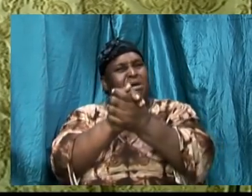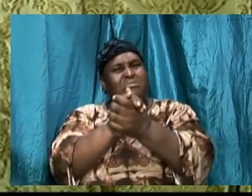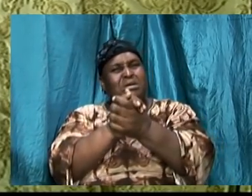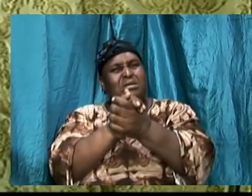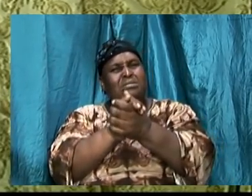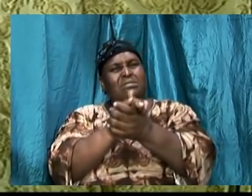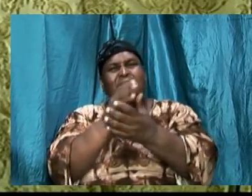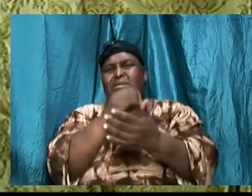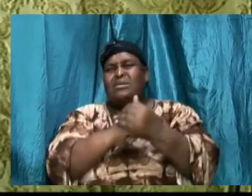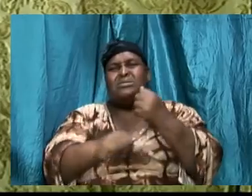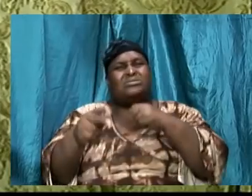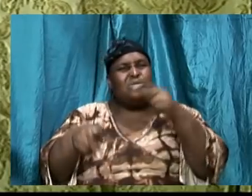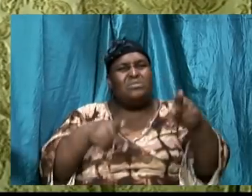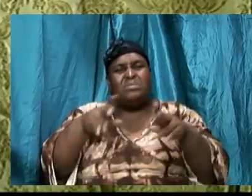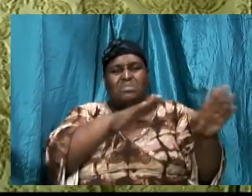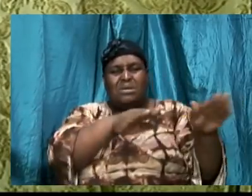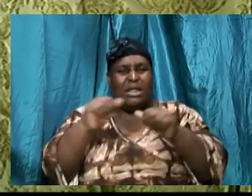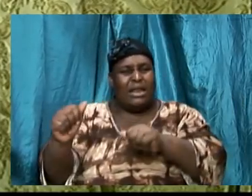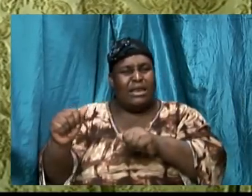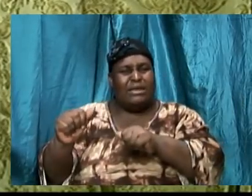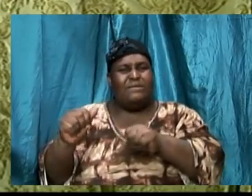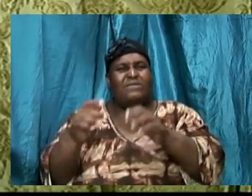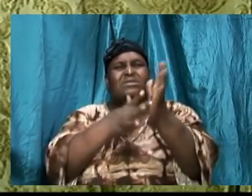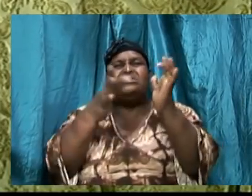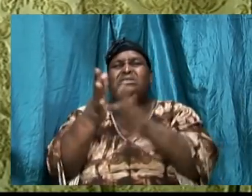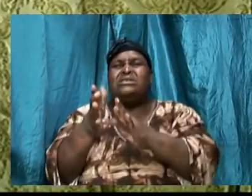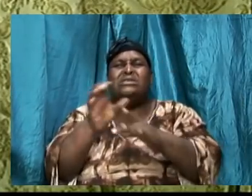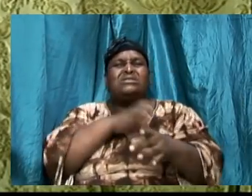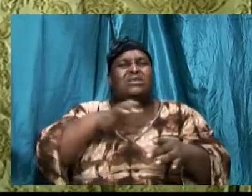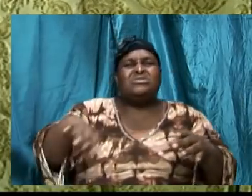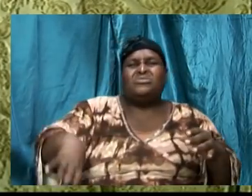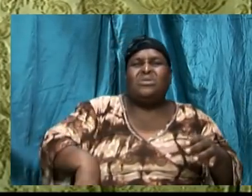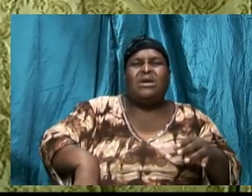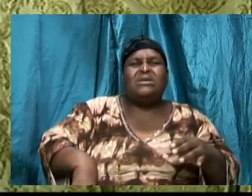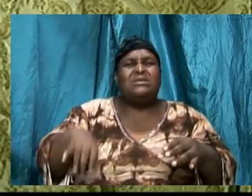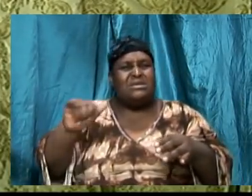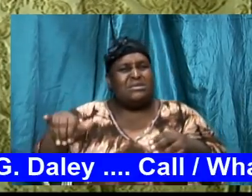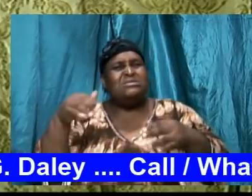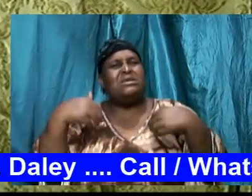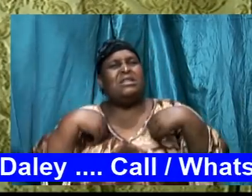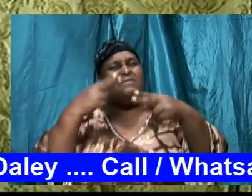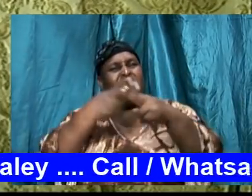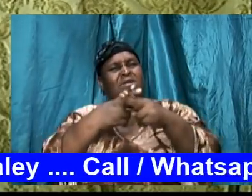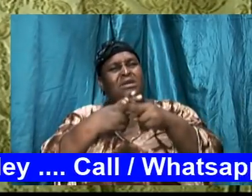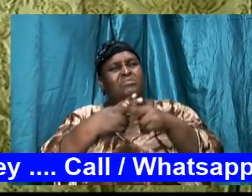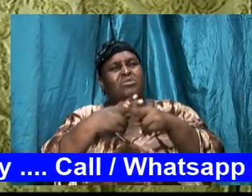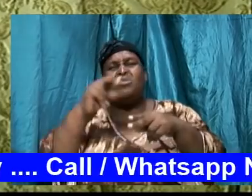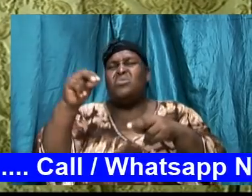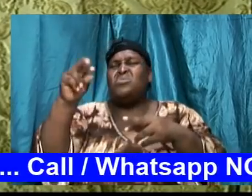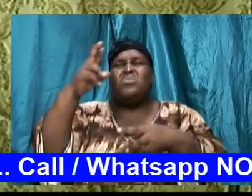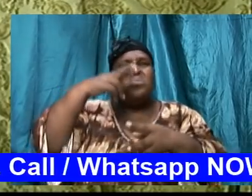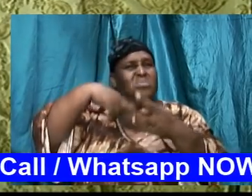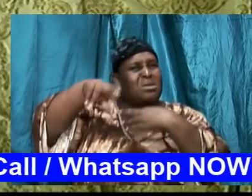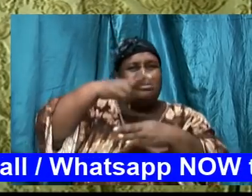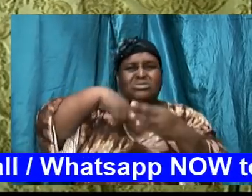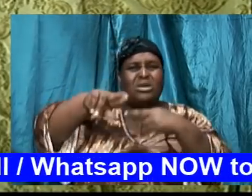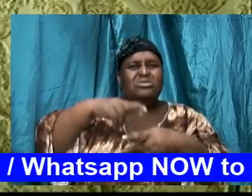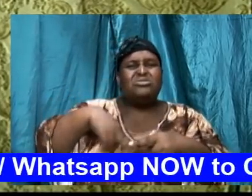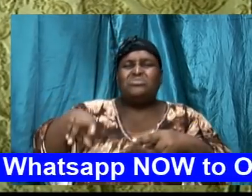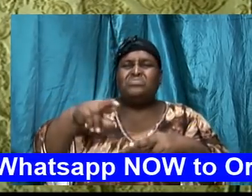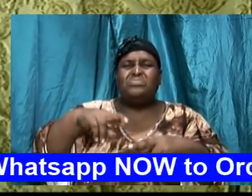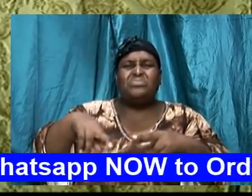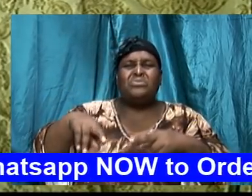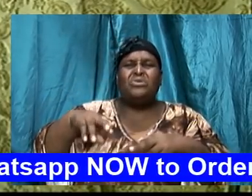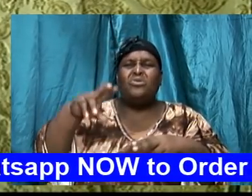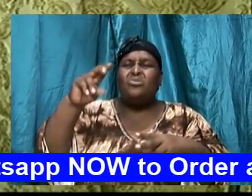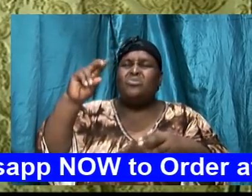Jesus Christ and they still have the name not not there no relationship no fellowship because we're not